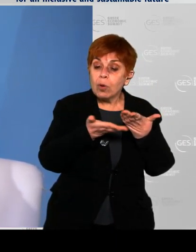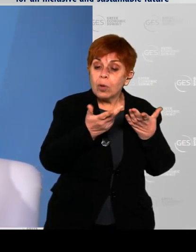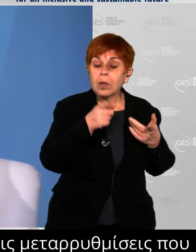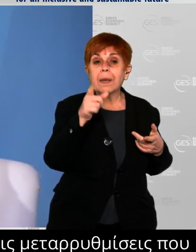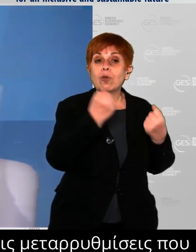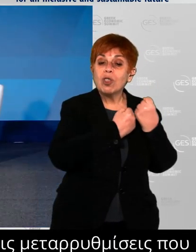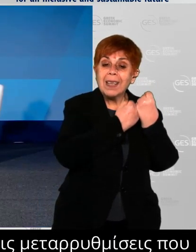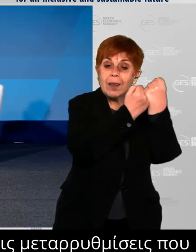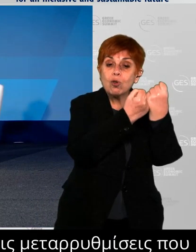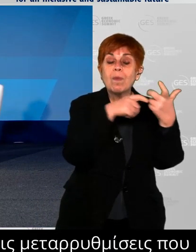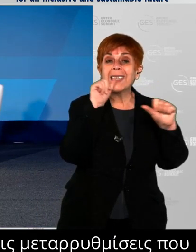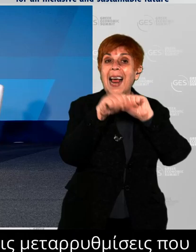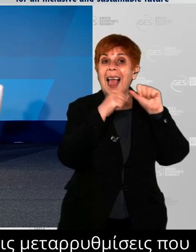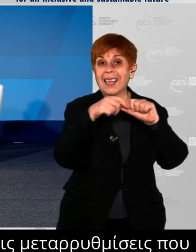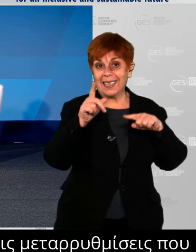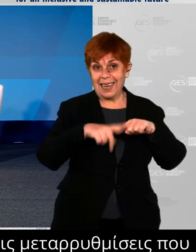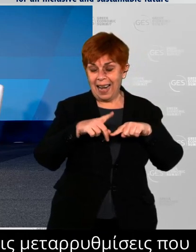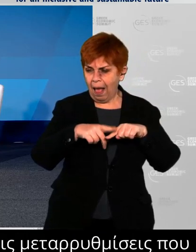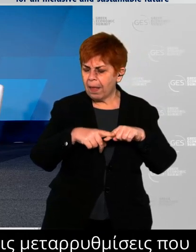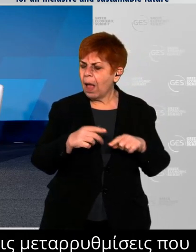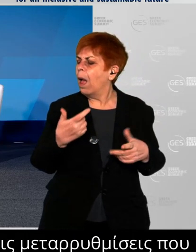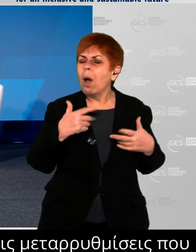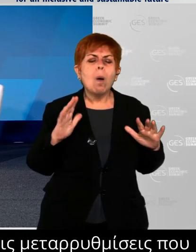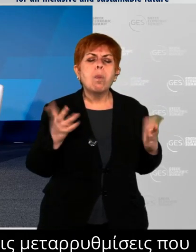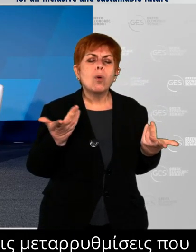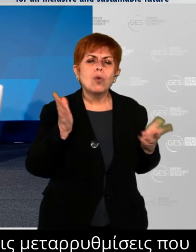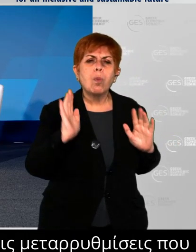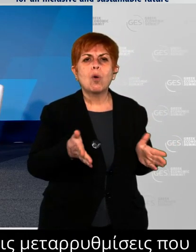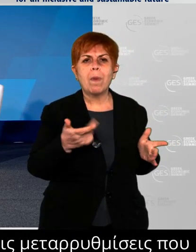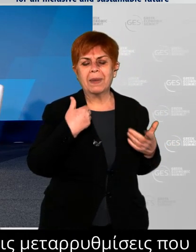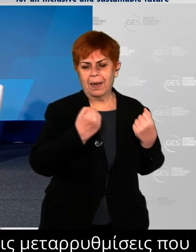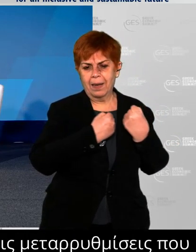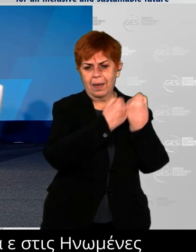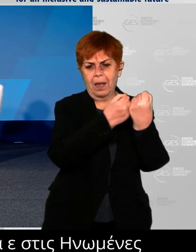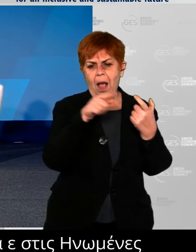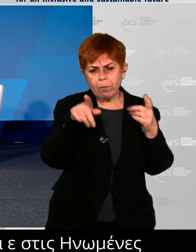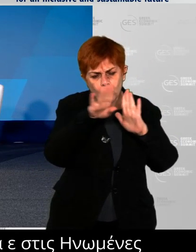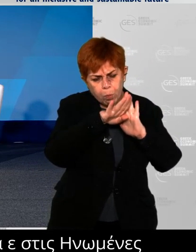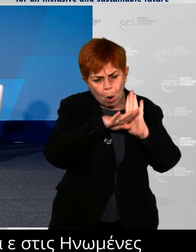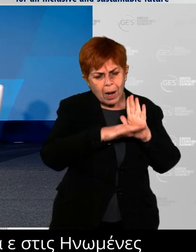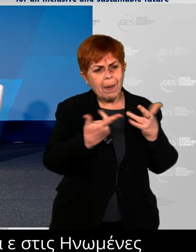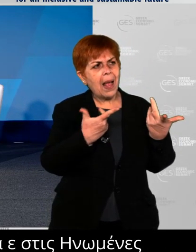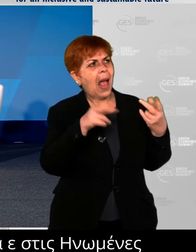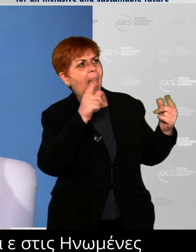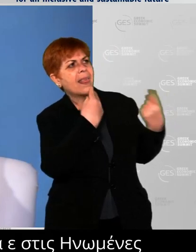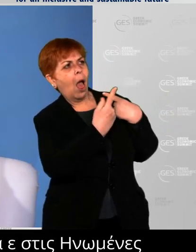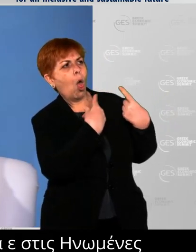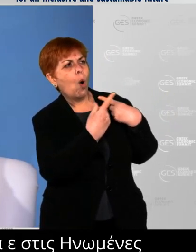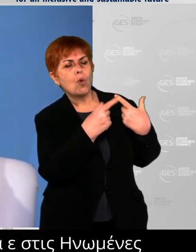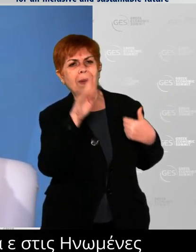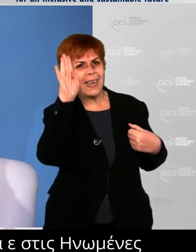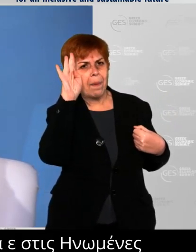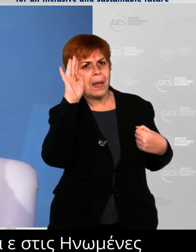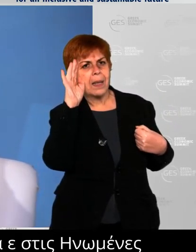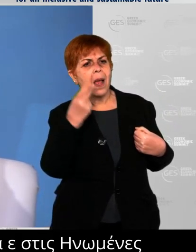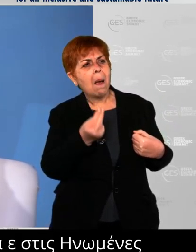How can we empower our agenda in the U.S. given that practically most of the countries are trying